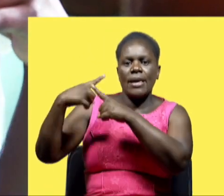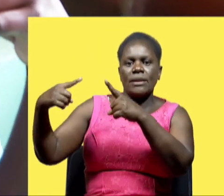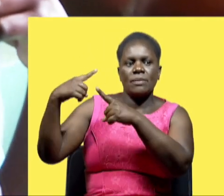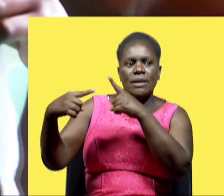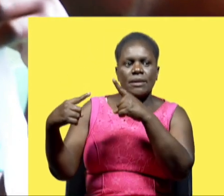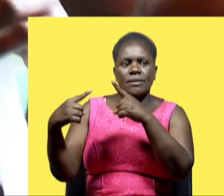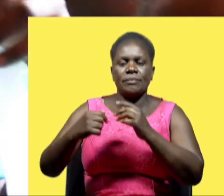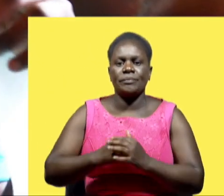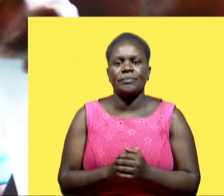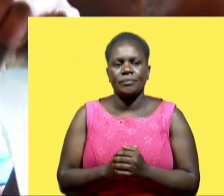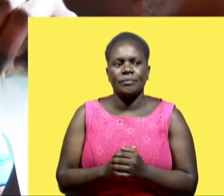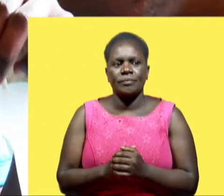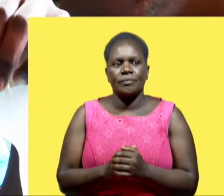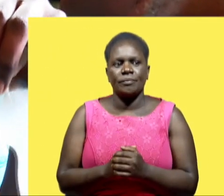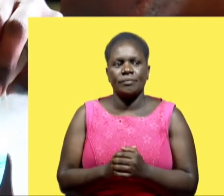experience